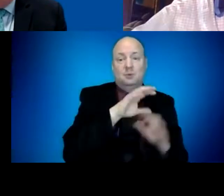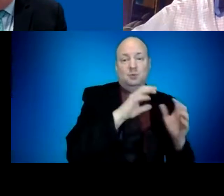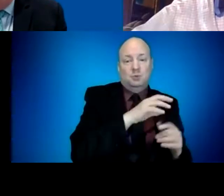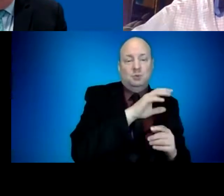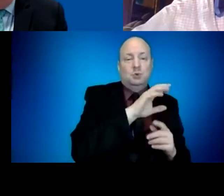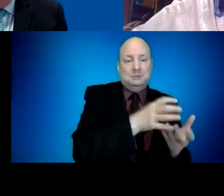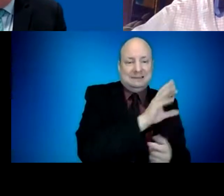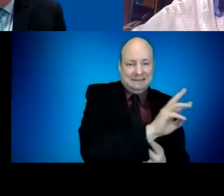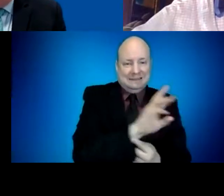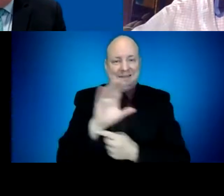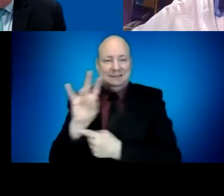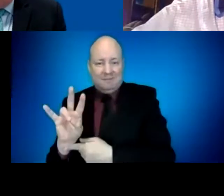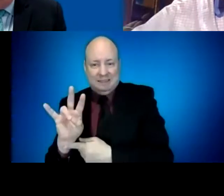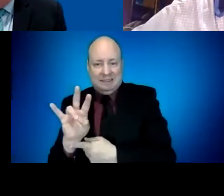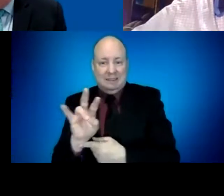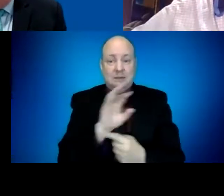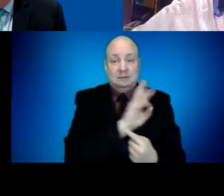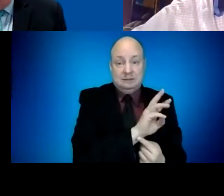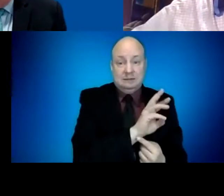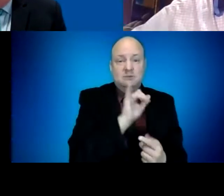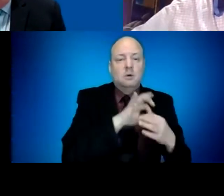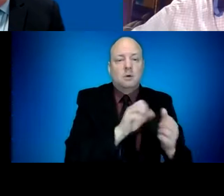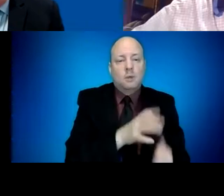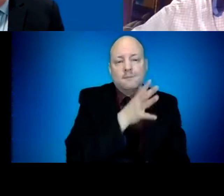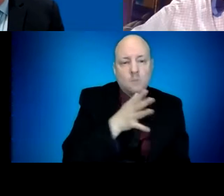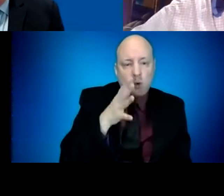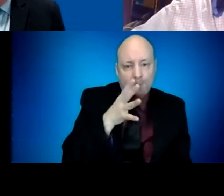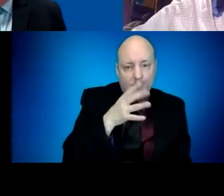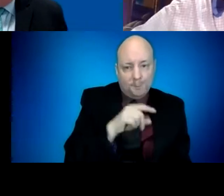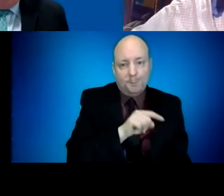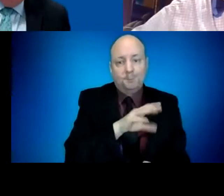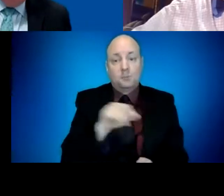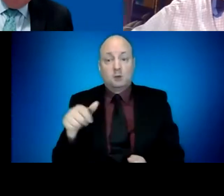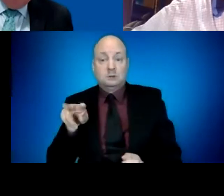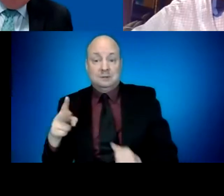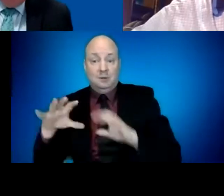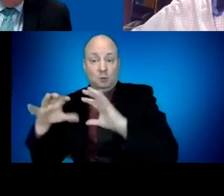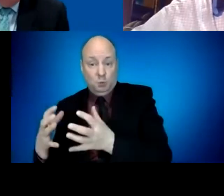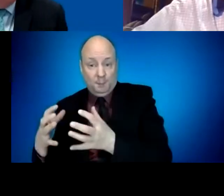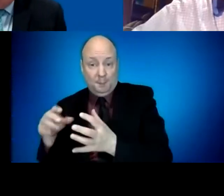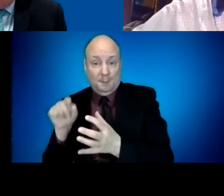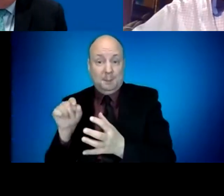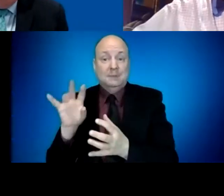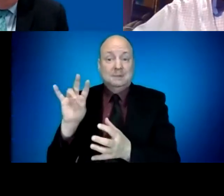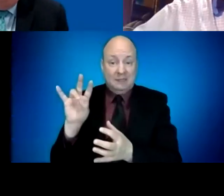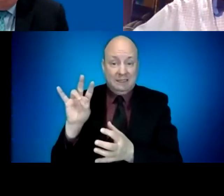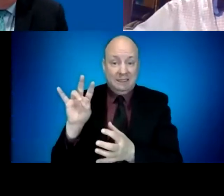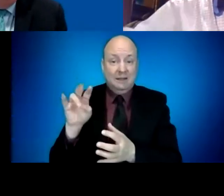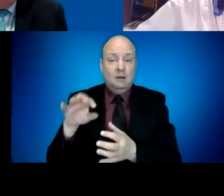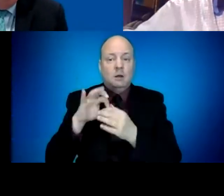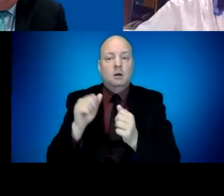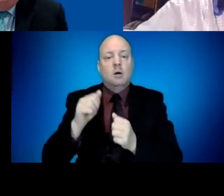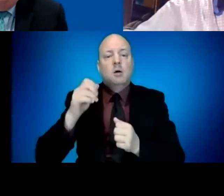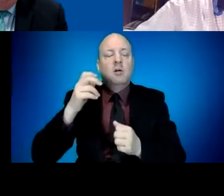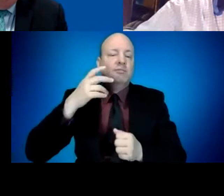Group seven includes frontline workers. And those populations, unlike the senior population, are very disproportionately shifted toward communities of color,